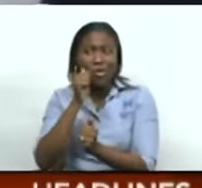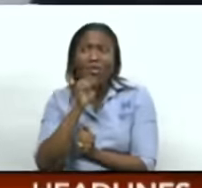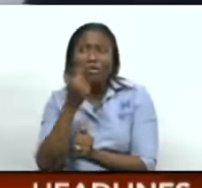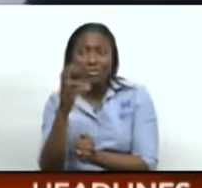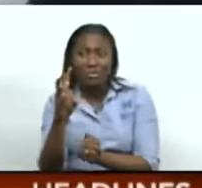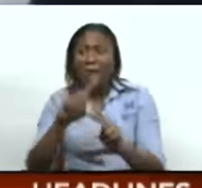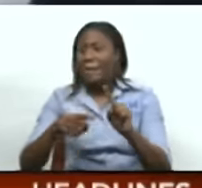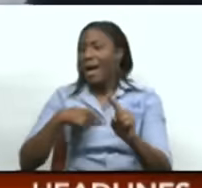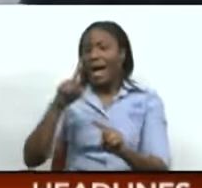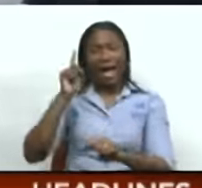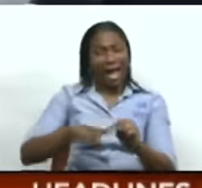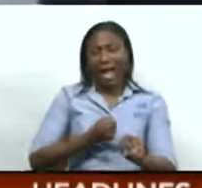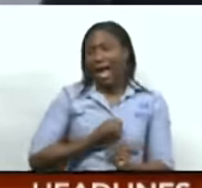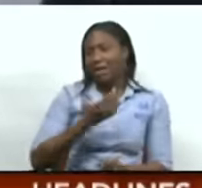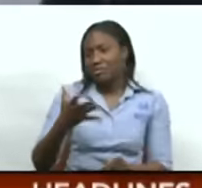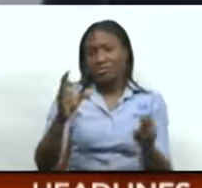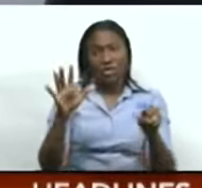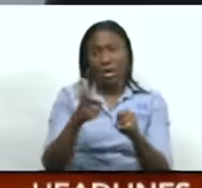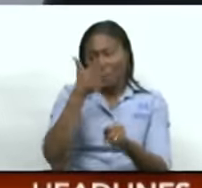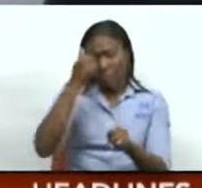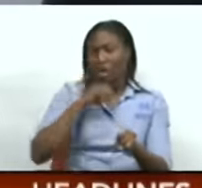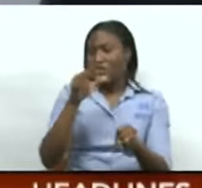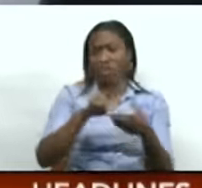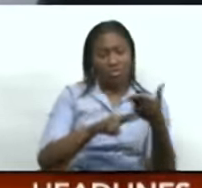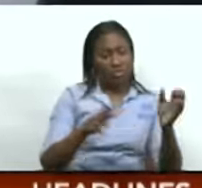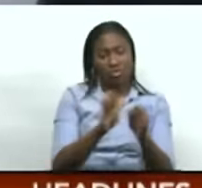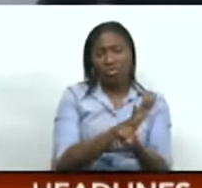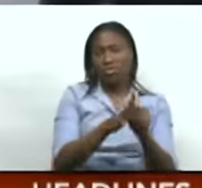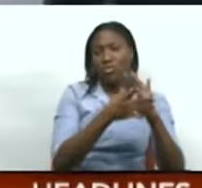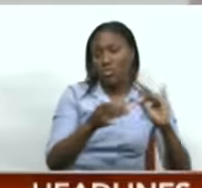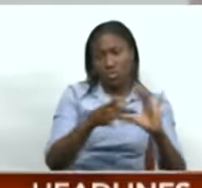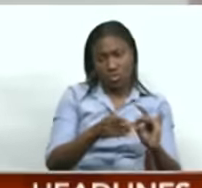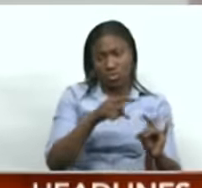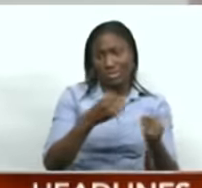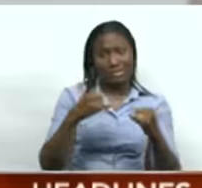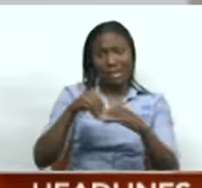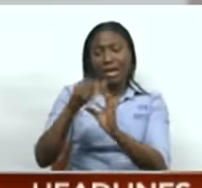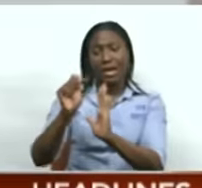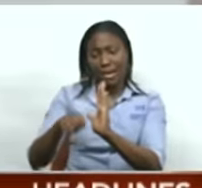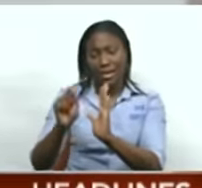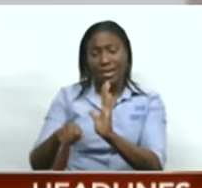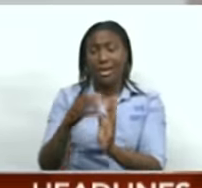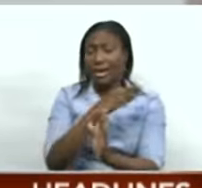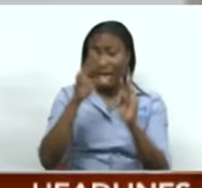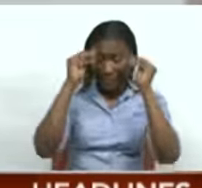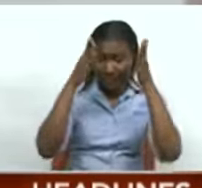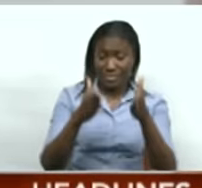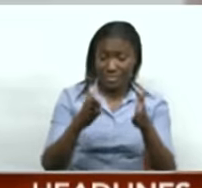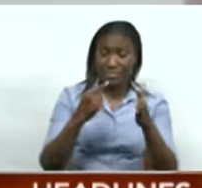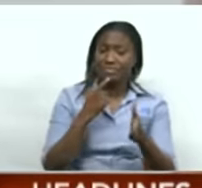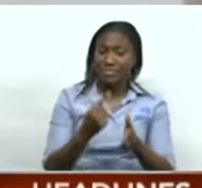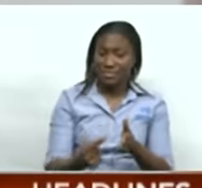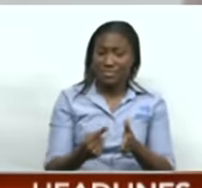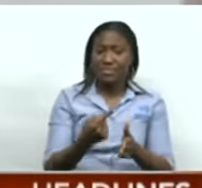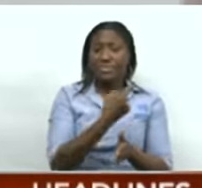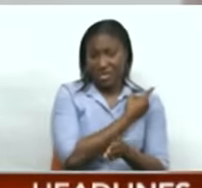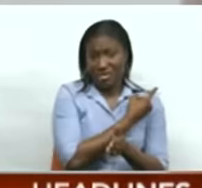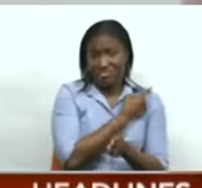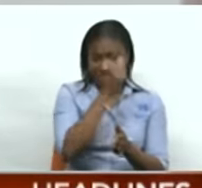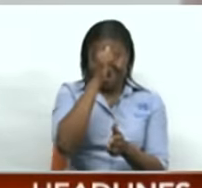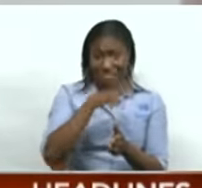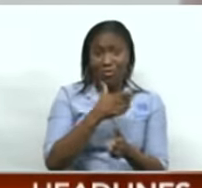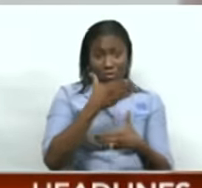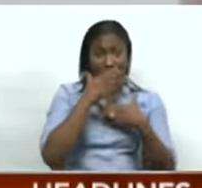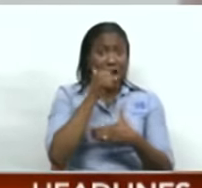comment upon this, what has now become a very sensitive matter. The minister is standing his ground that the big issue remains the fact